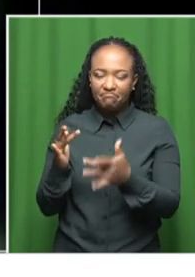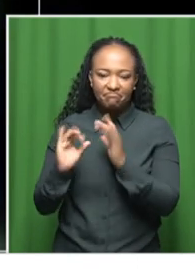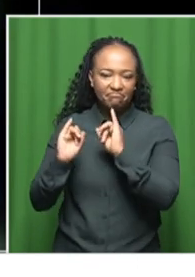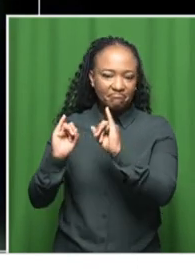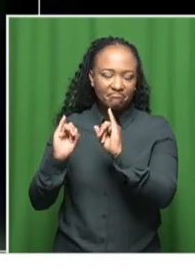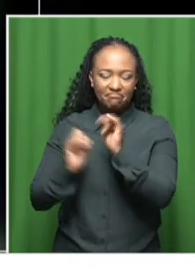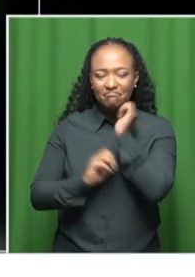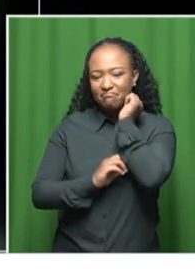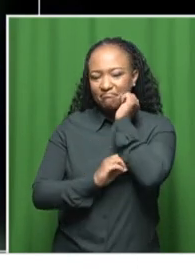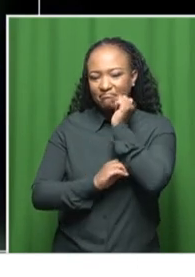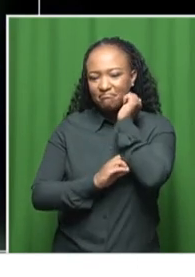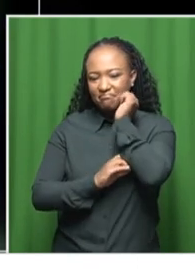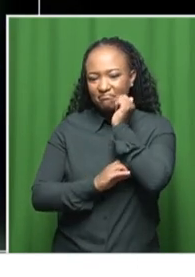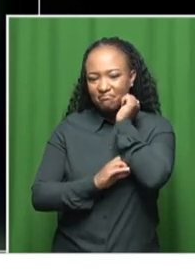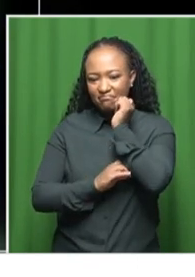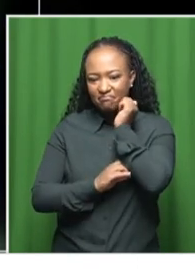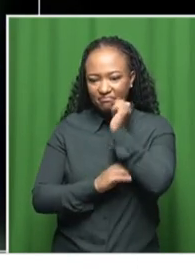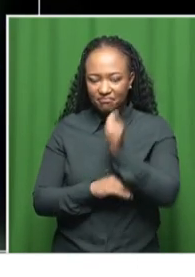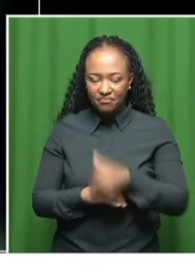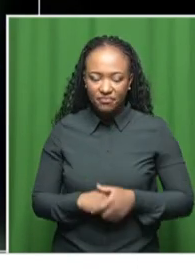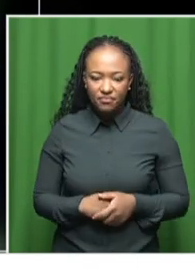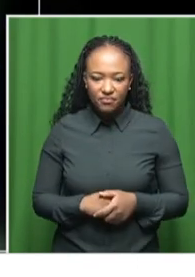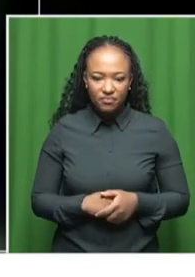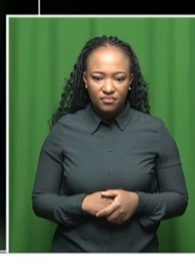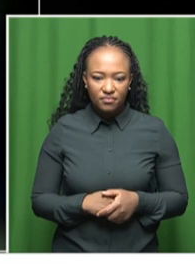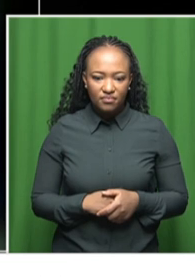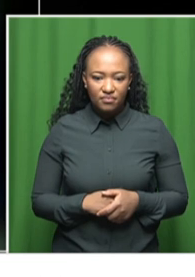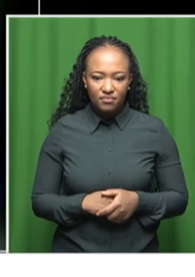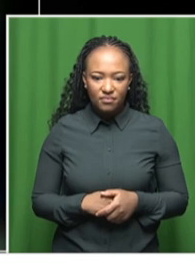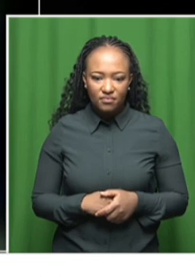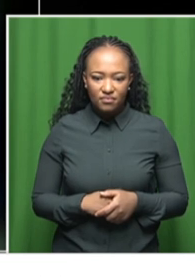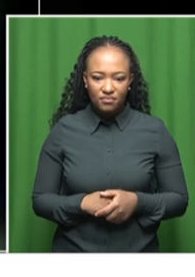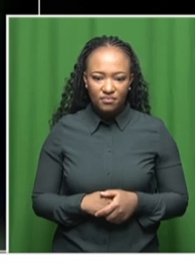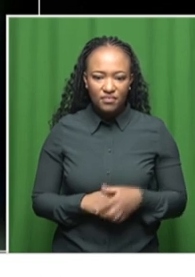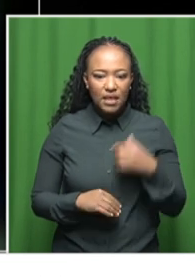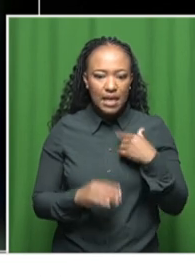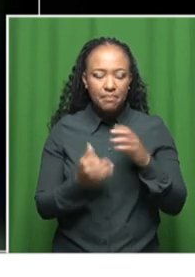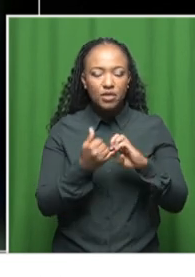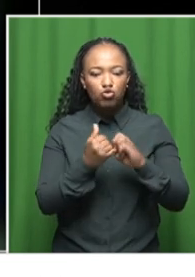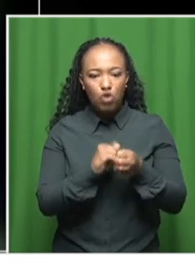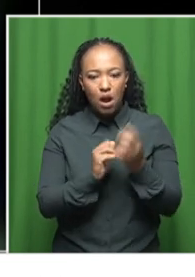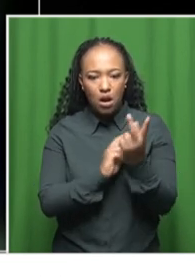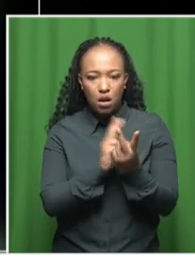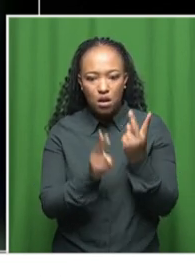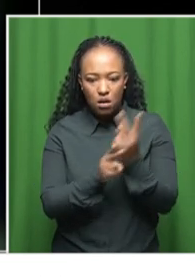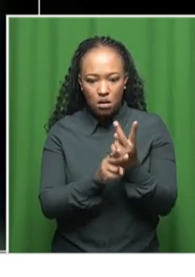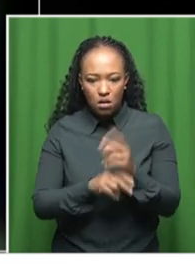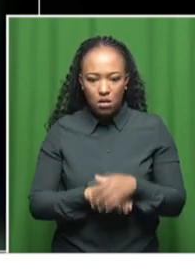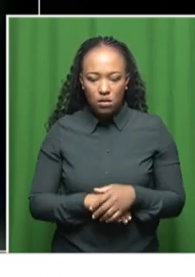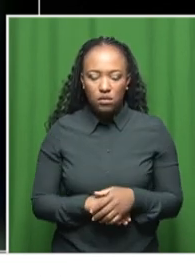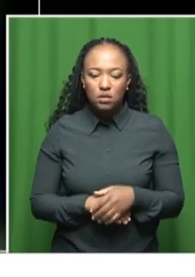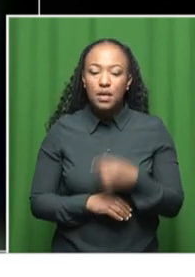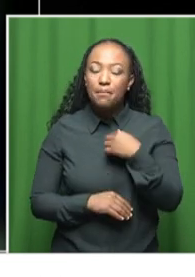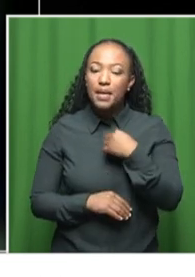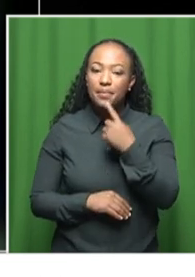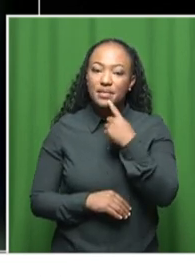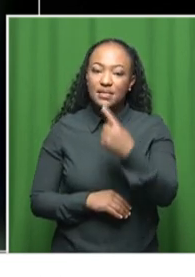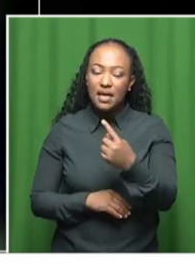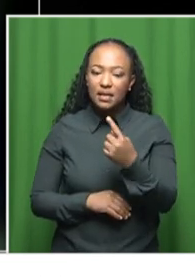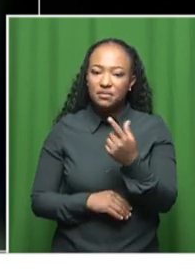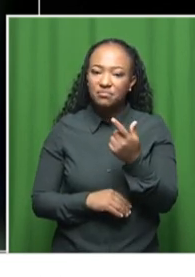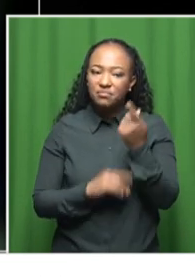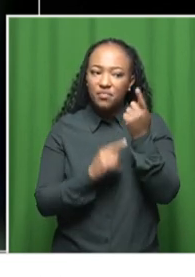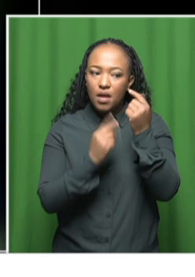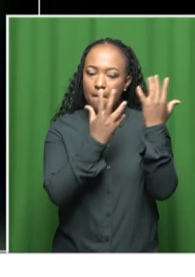I'm so sorry. Yes. Yeah. Let me just try again. Let me just try again. What I'm saying is that very little